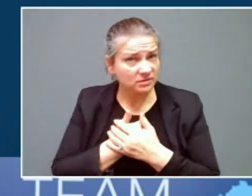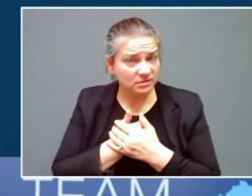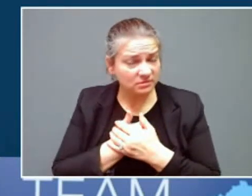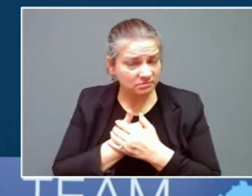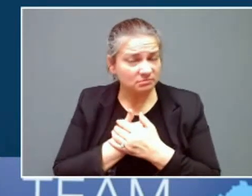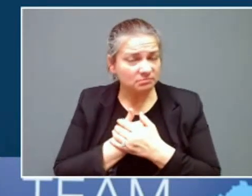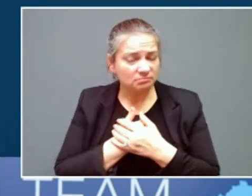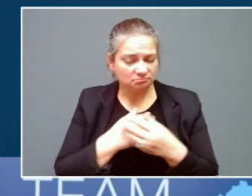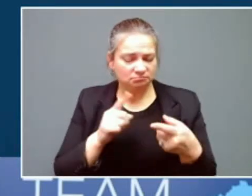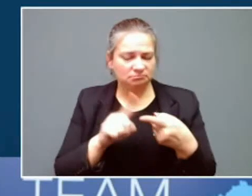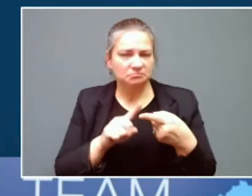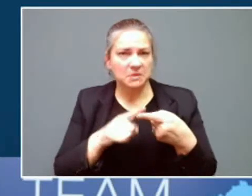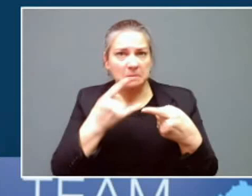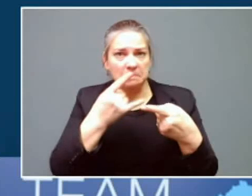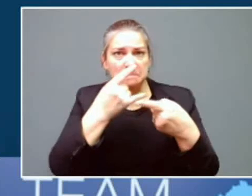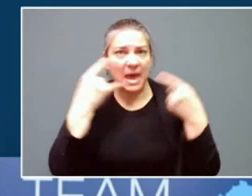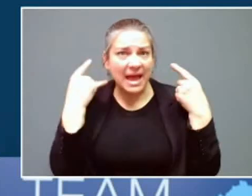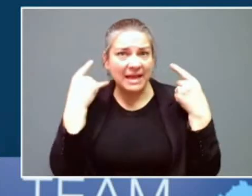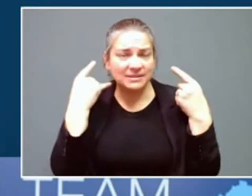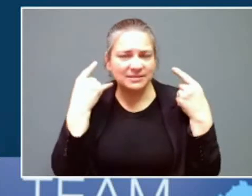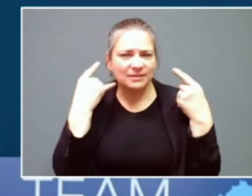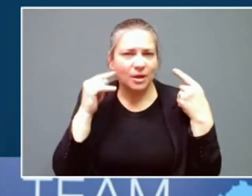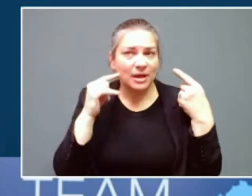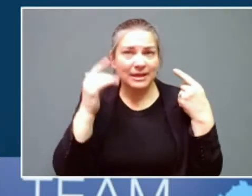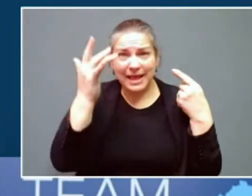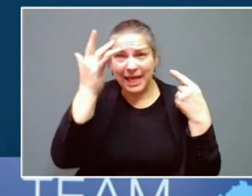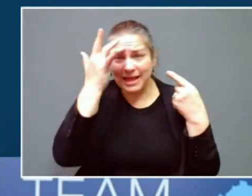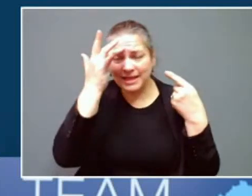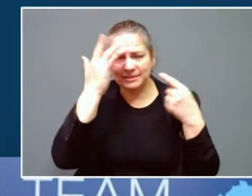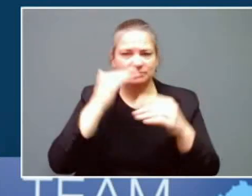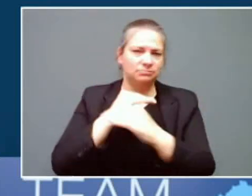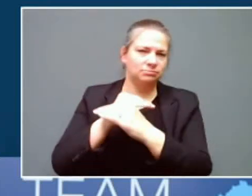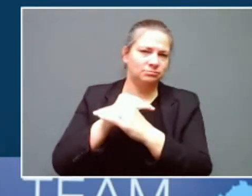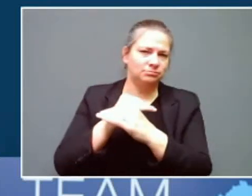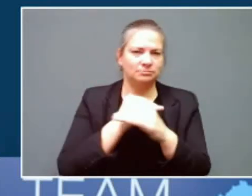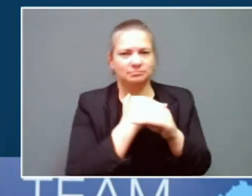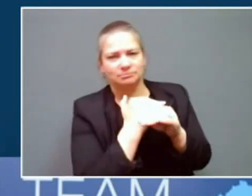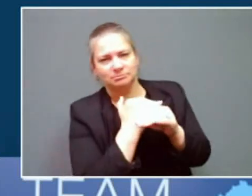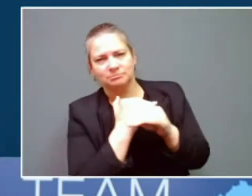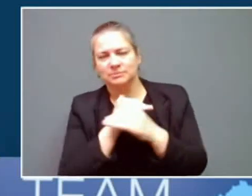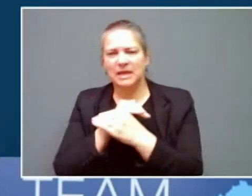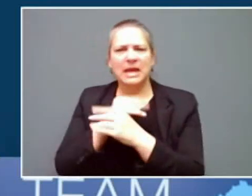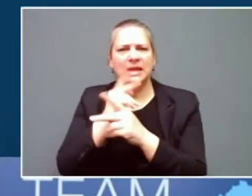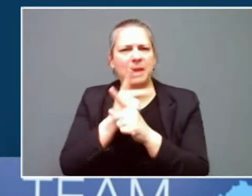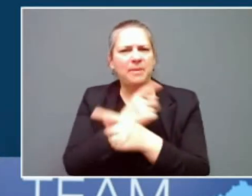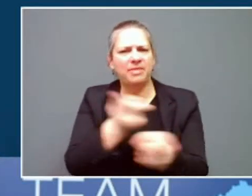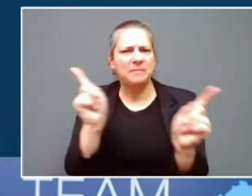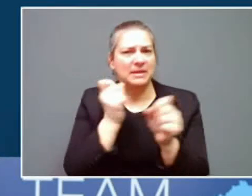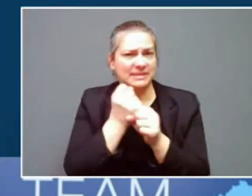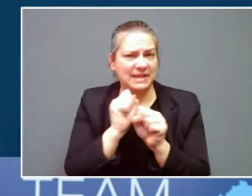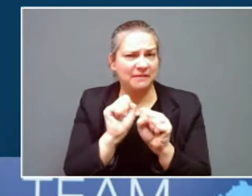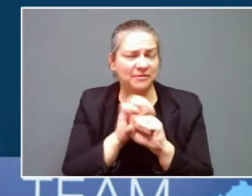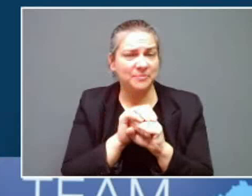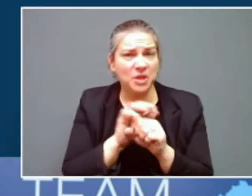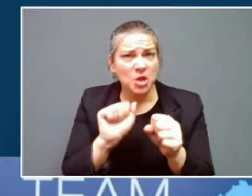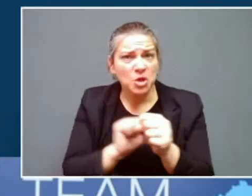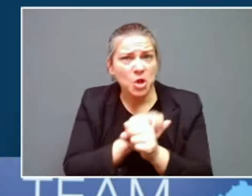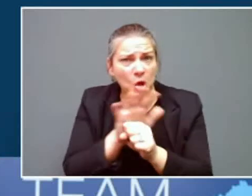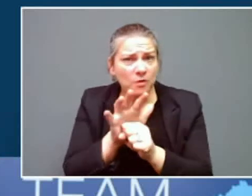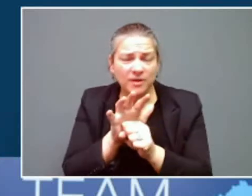up to slow the spread of illness and to keep our essential personnel safe. COVID has put a challenging,